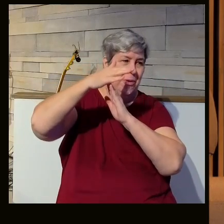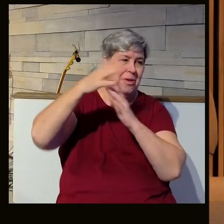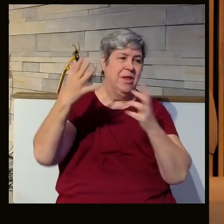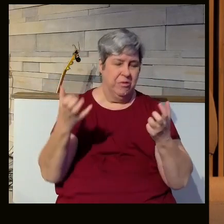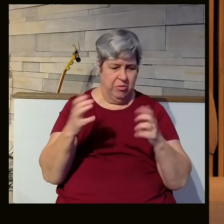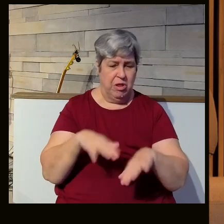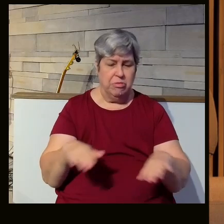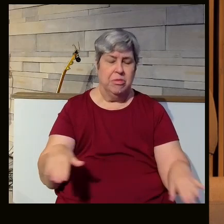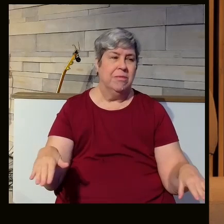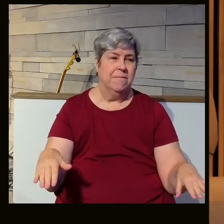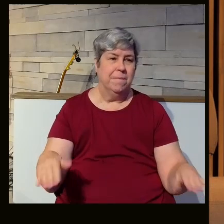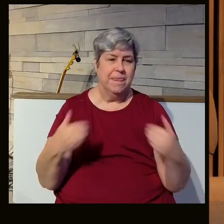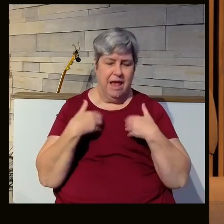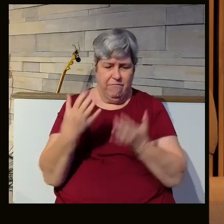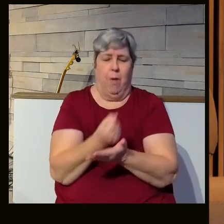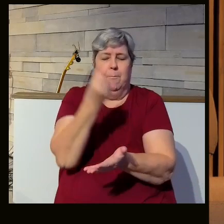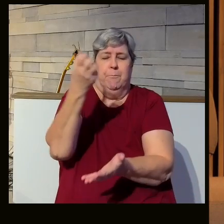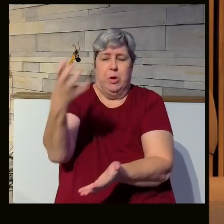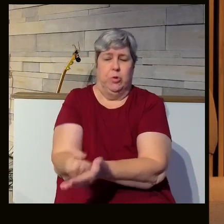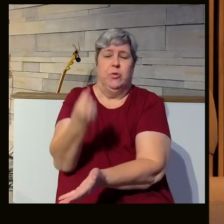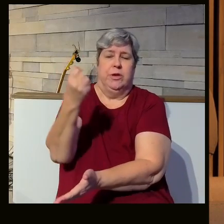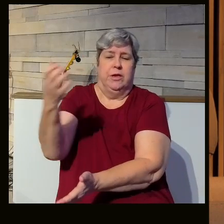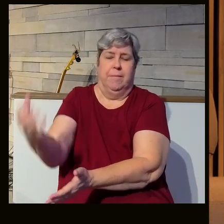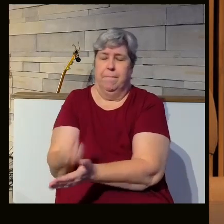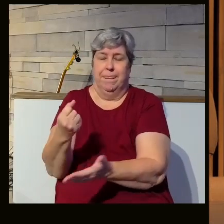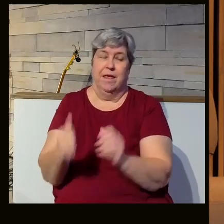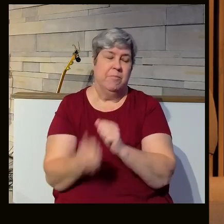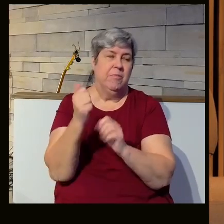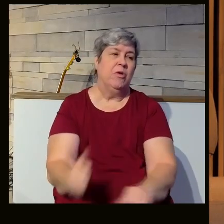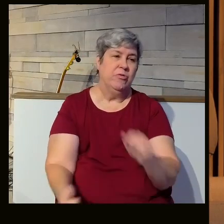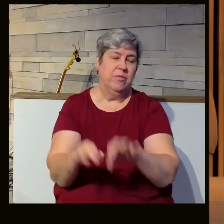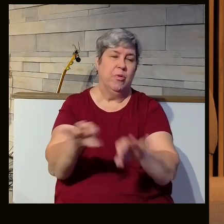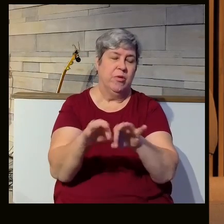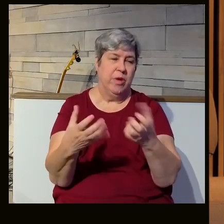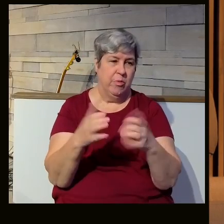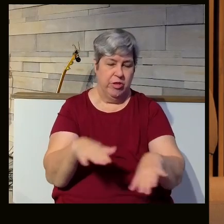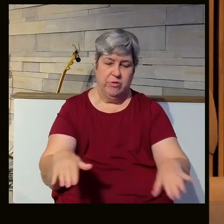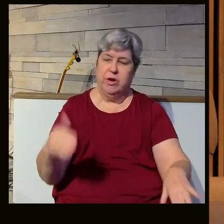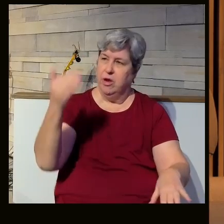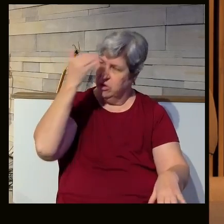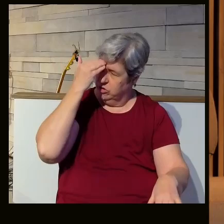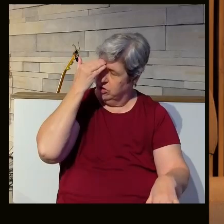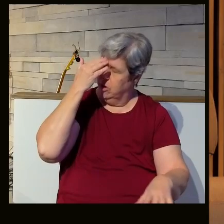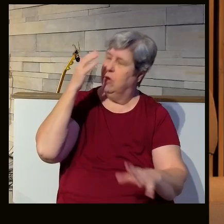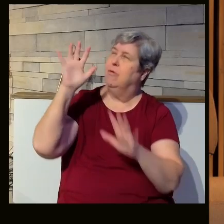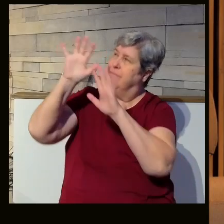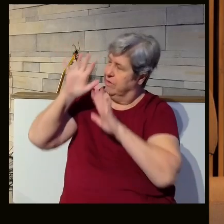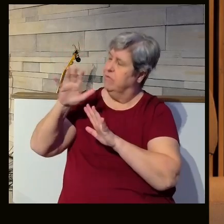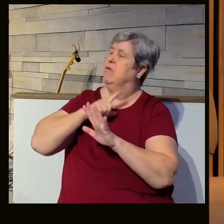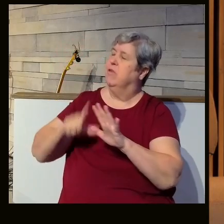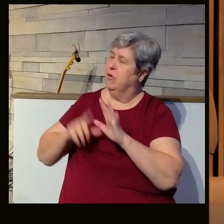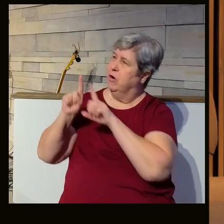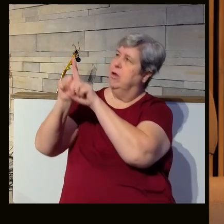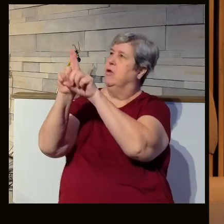We want them to have opportunities. But most of all, as I've mentioned, we want them to know the fear of the Lord, to walk